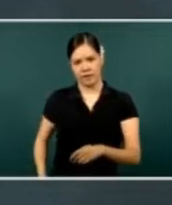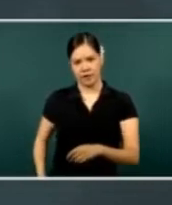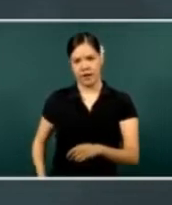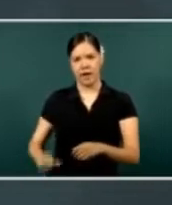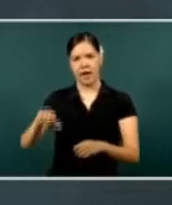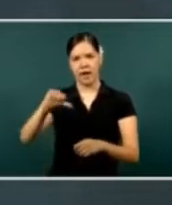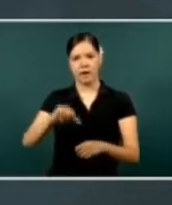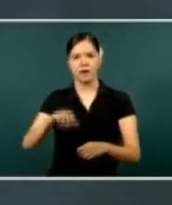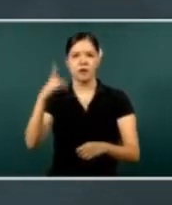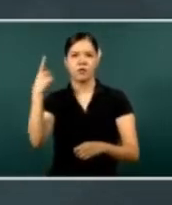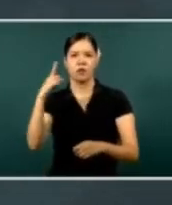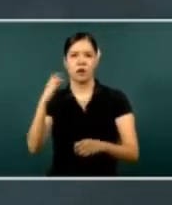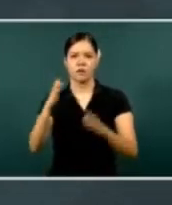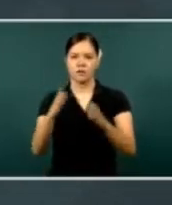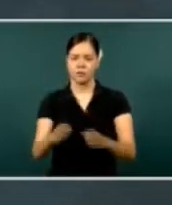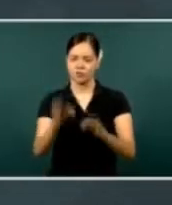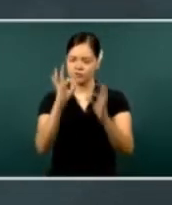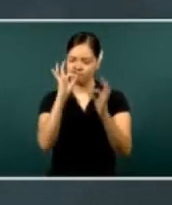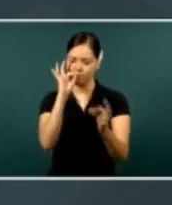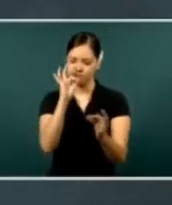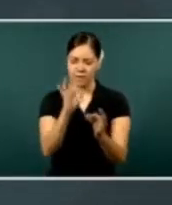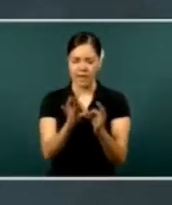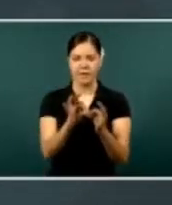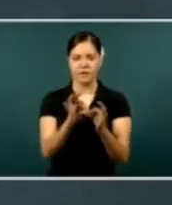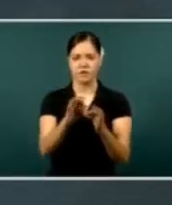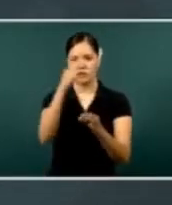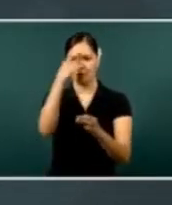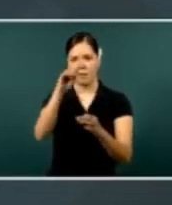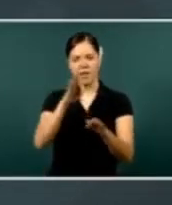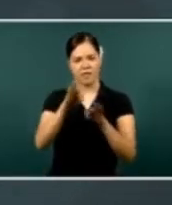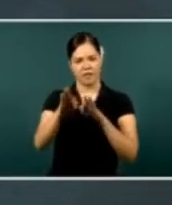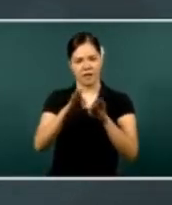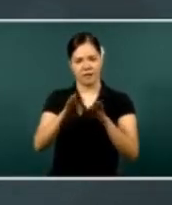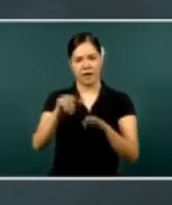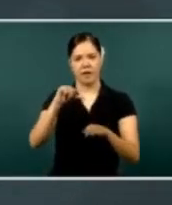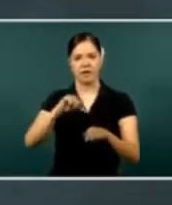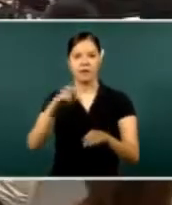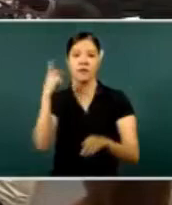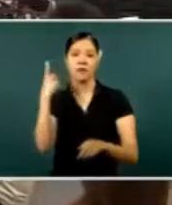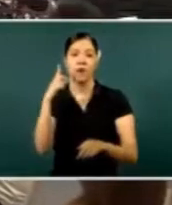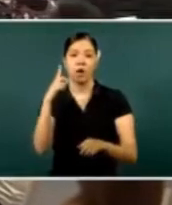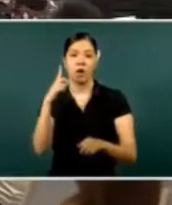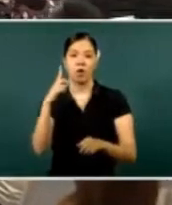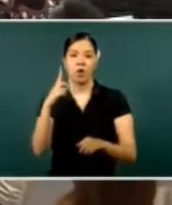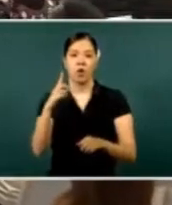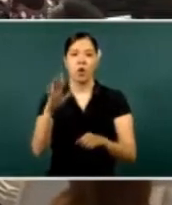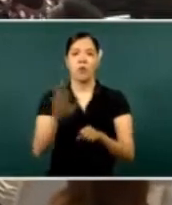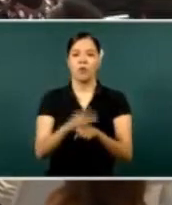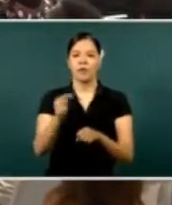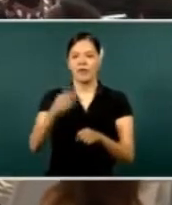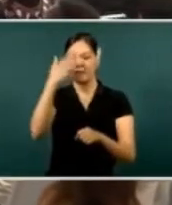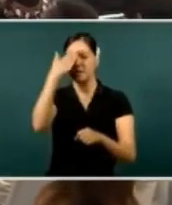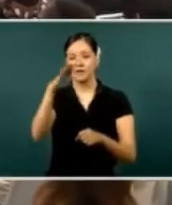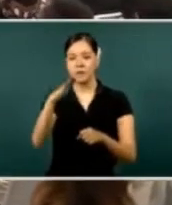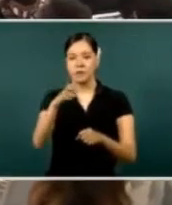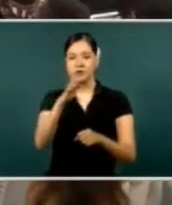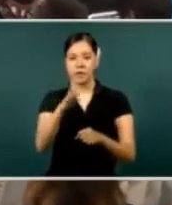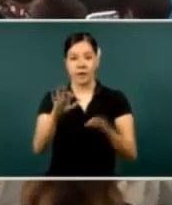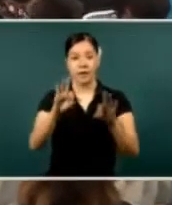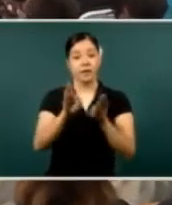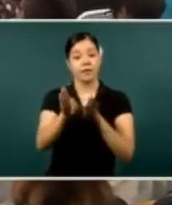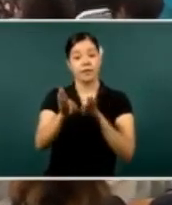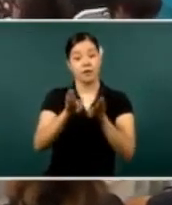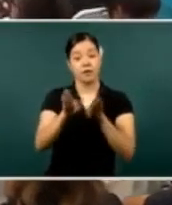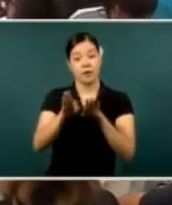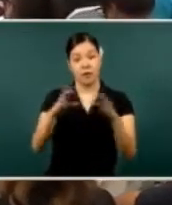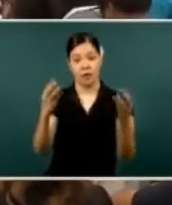we are ready to be working to continue to work with that coordination, because only in that way are